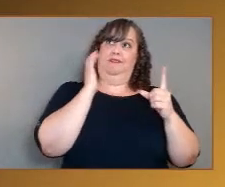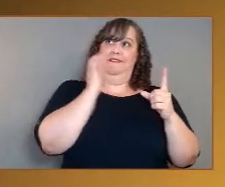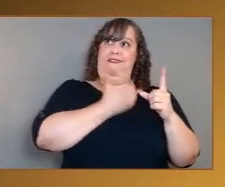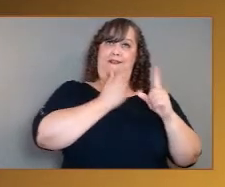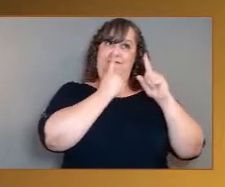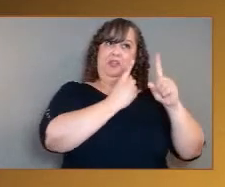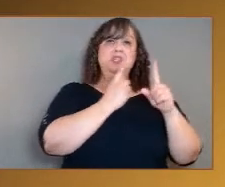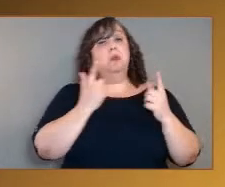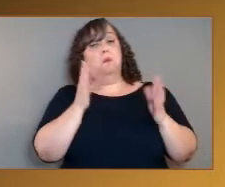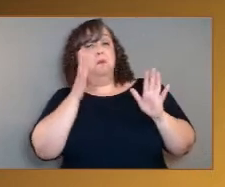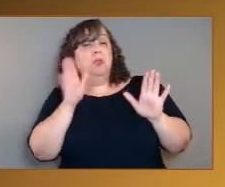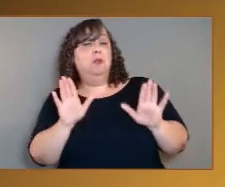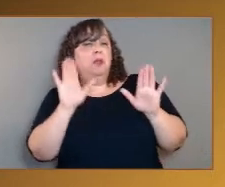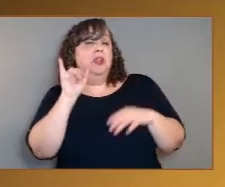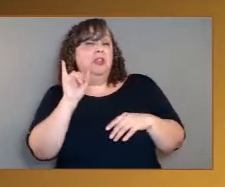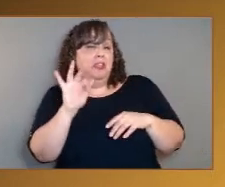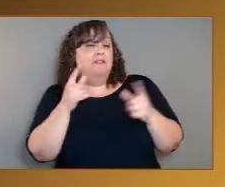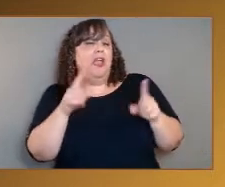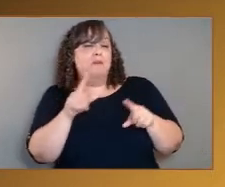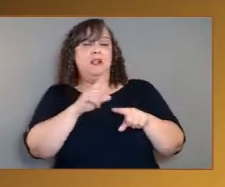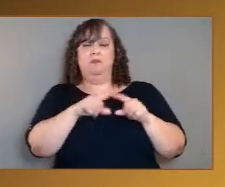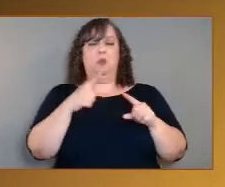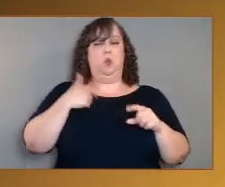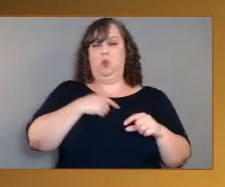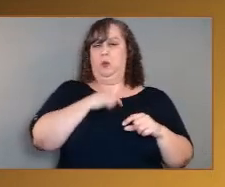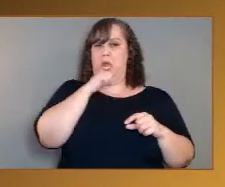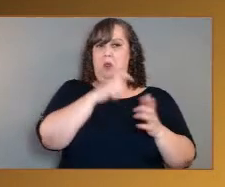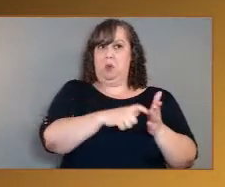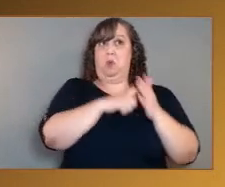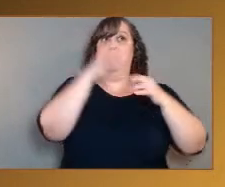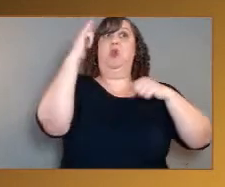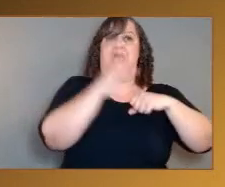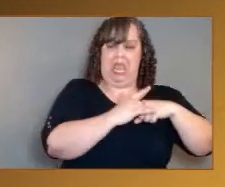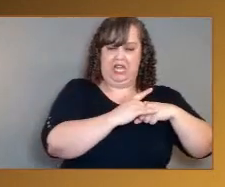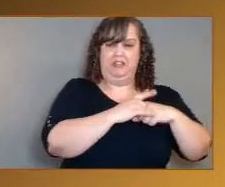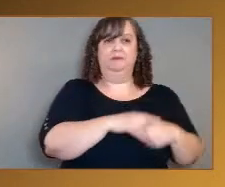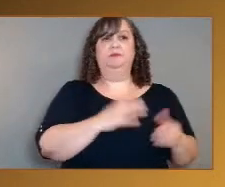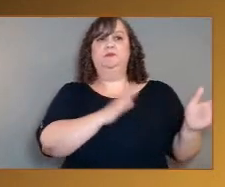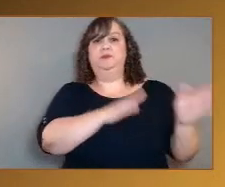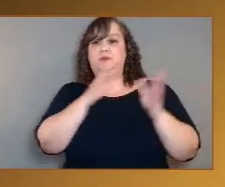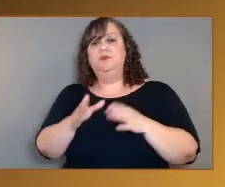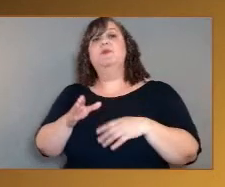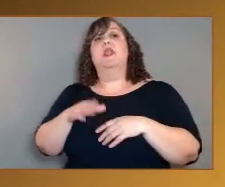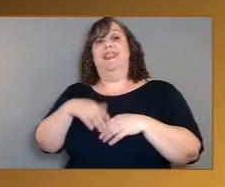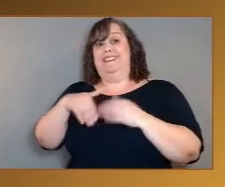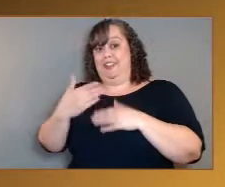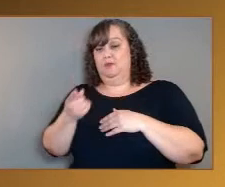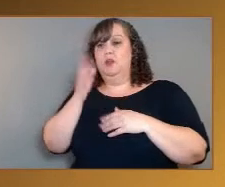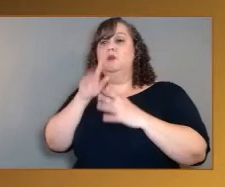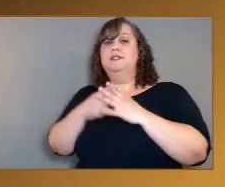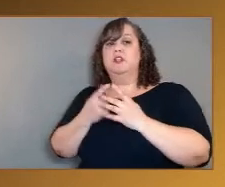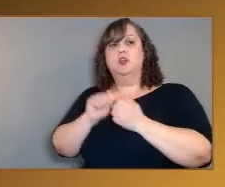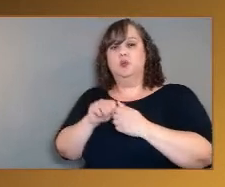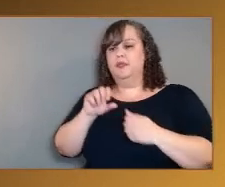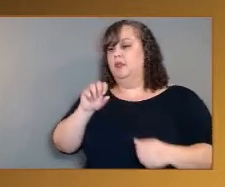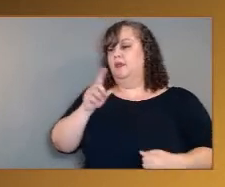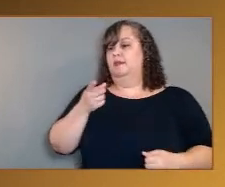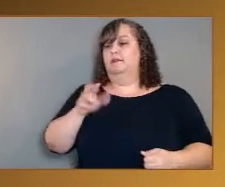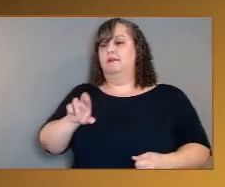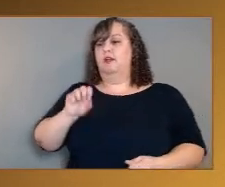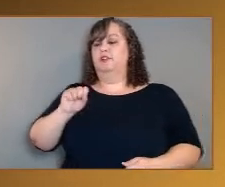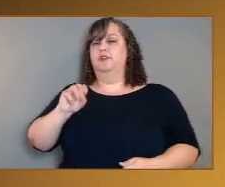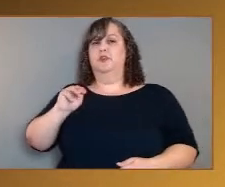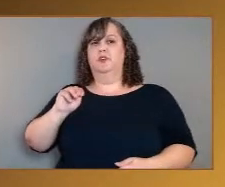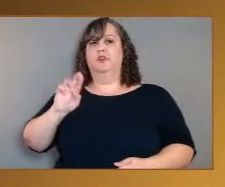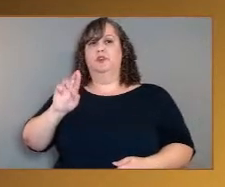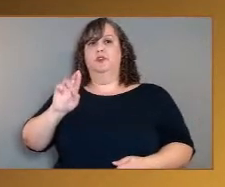All right. Next one, I will also start with Dr. Smirkar, but you may well want to join in, Dr. Garvin. This